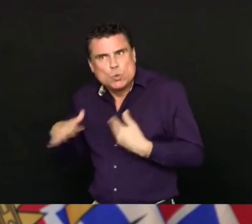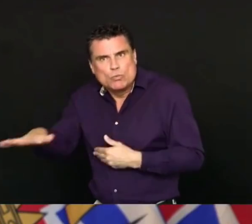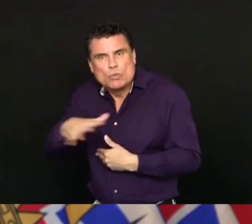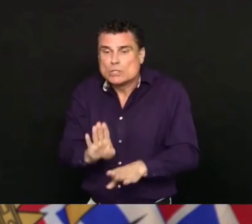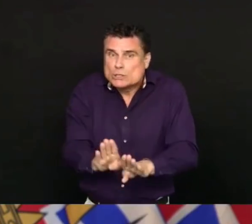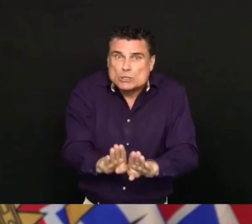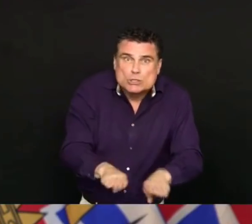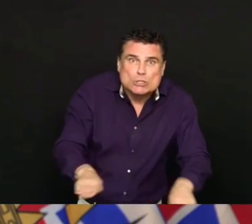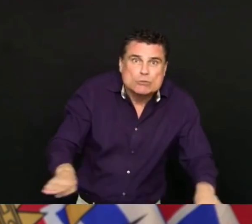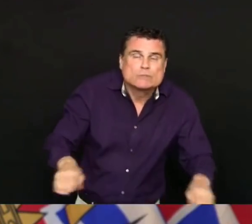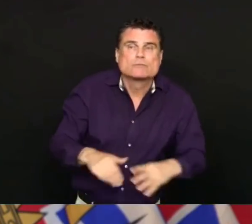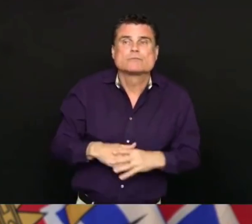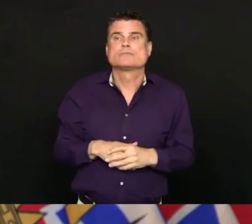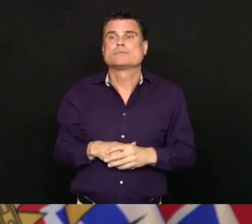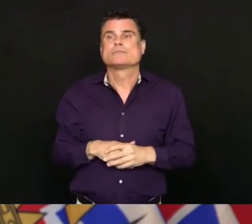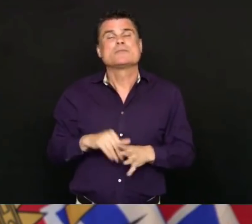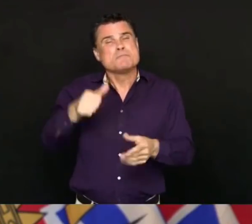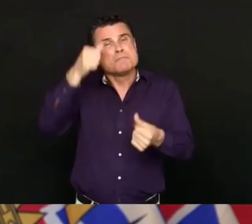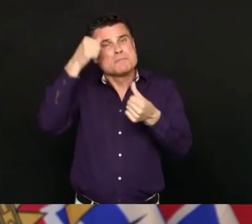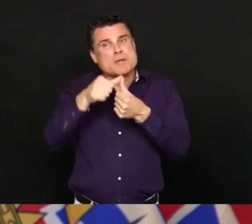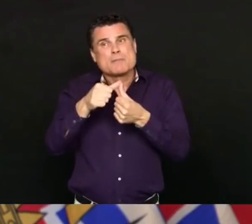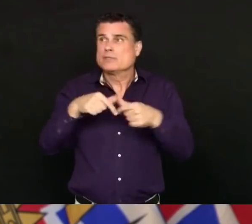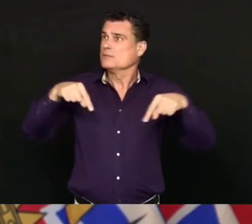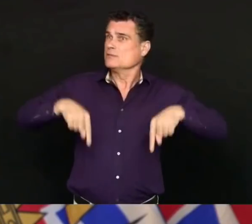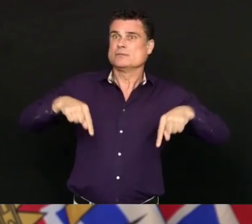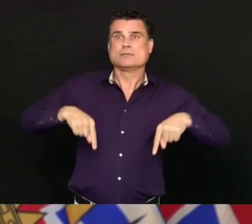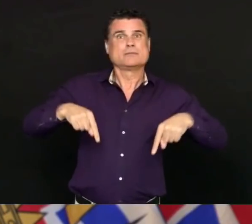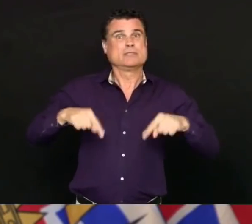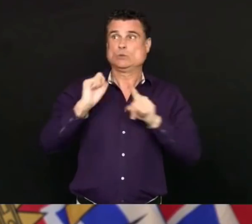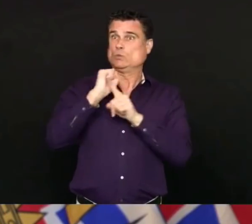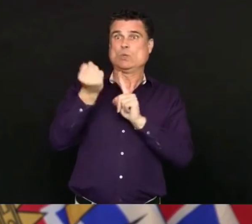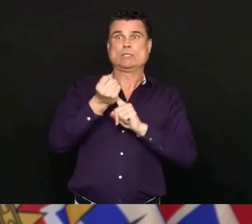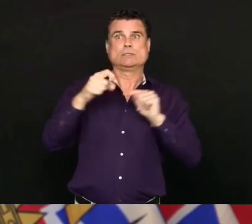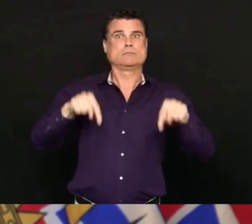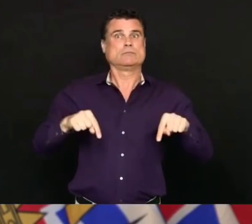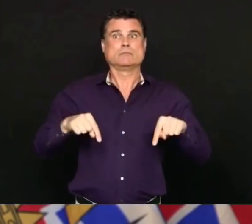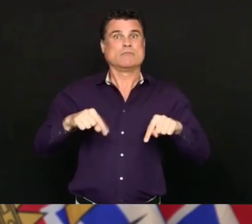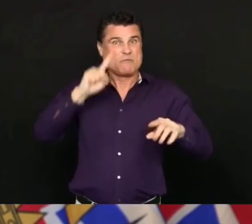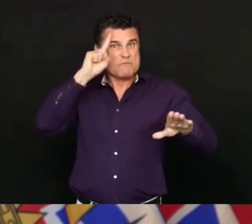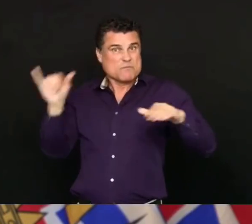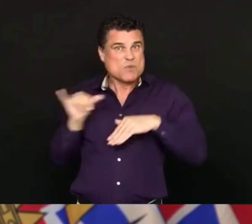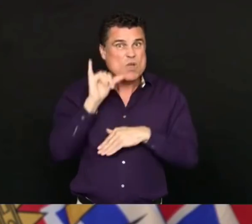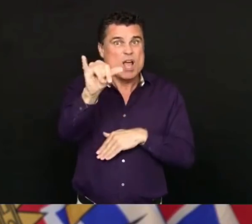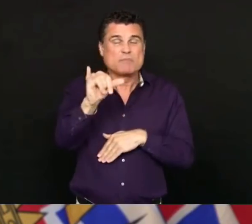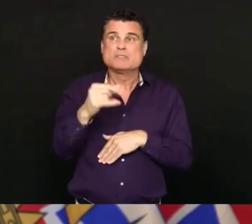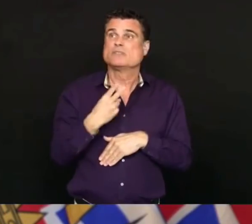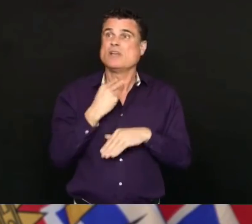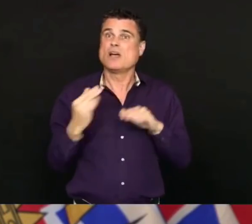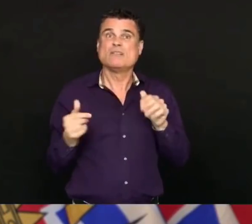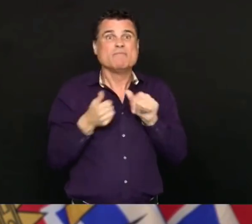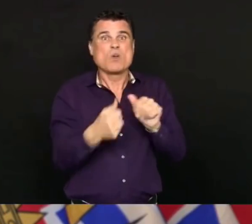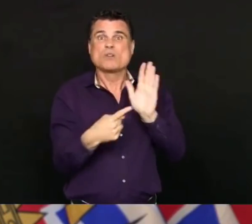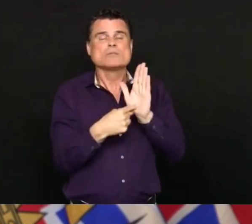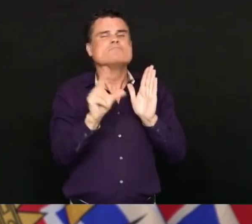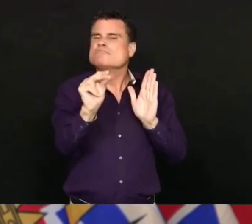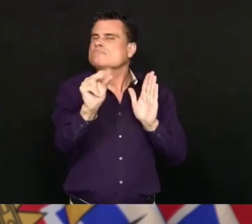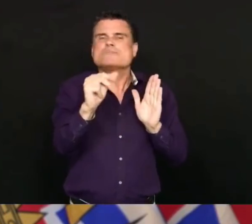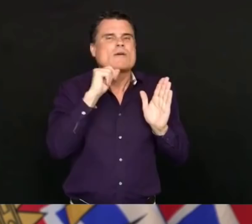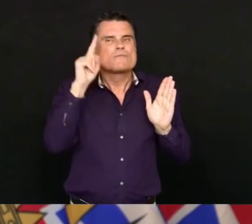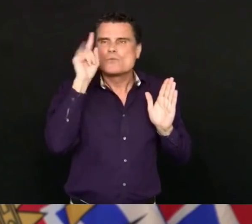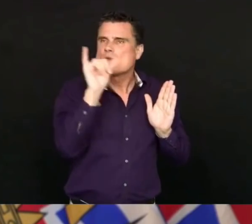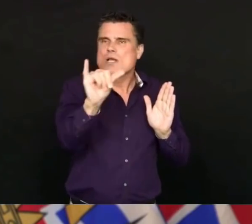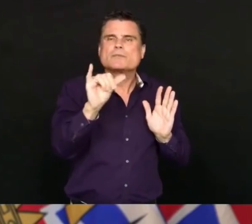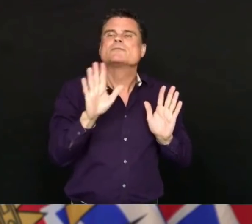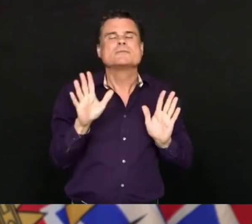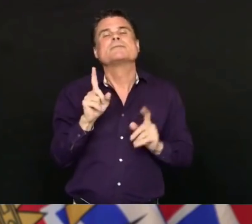but it is for now. And what you are doing is making a difference. So thank you for doing your part with kindness and